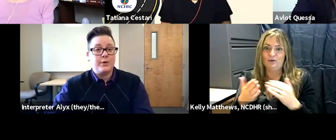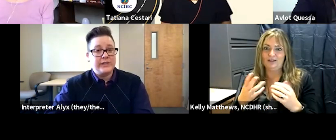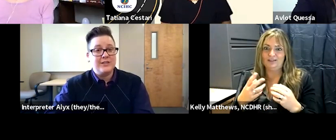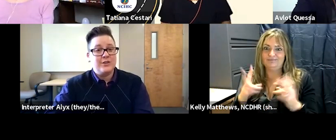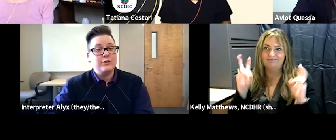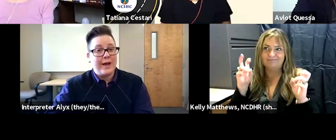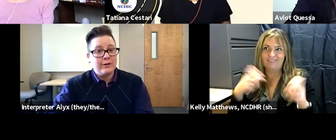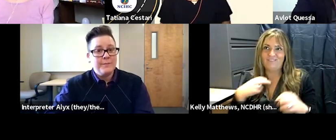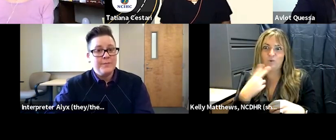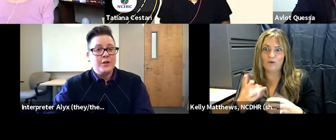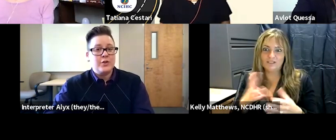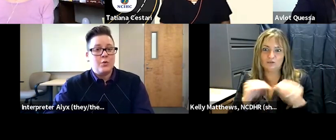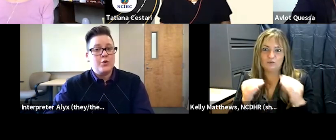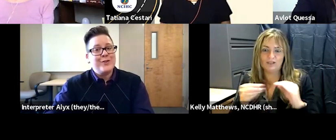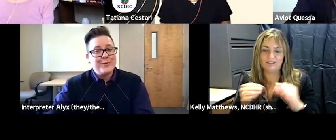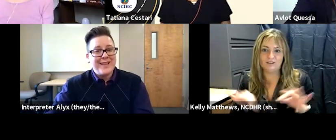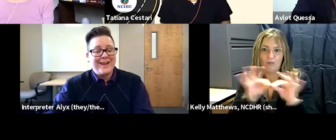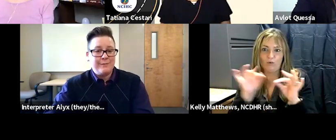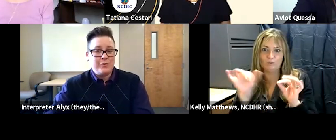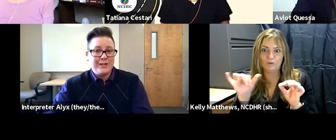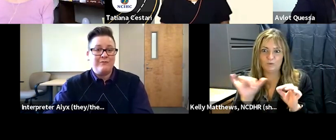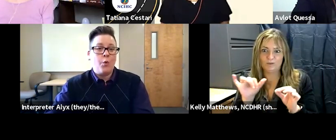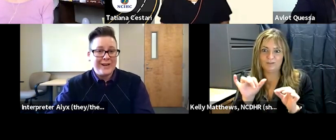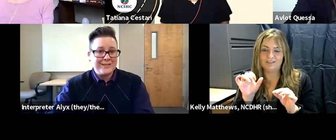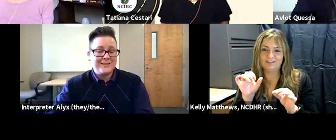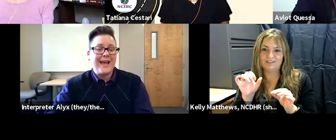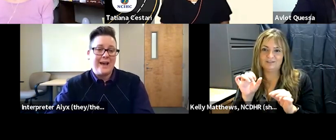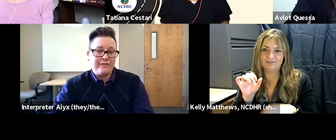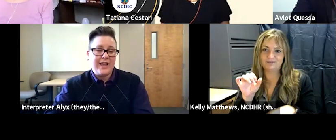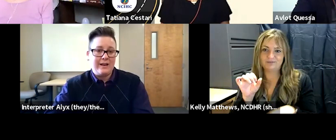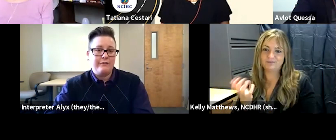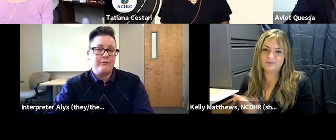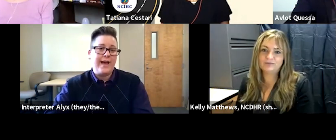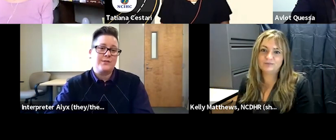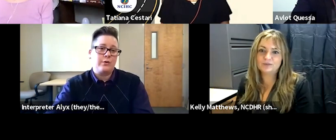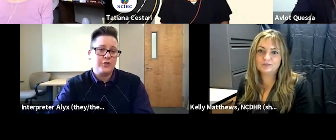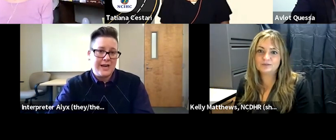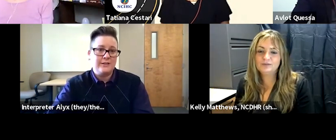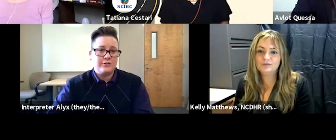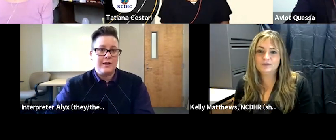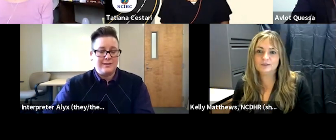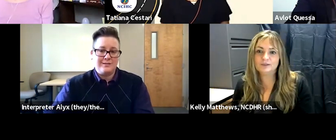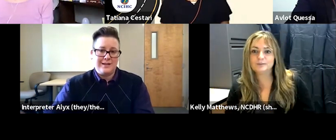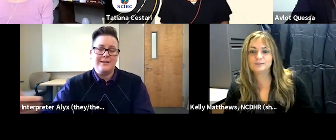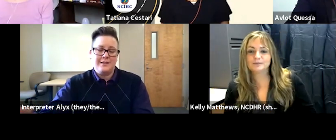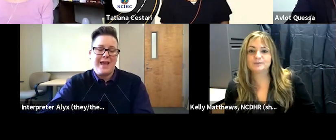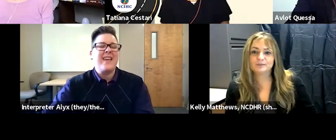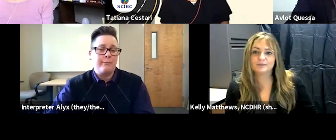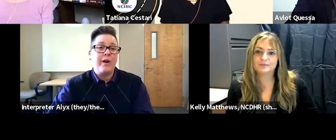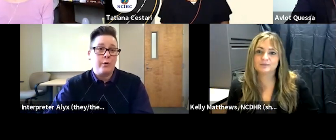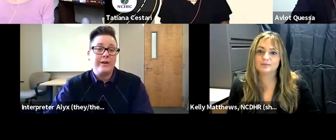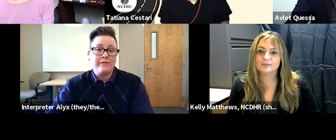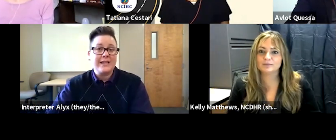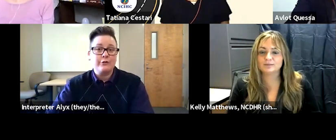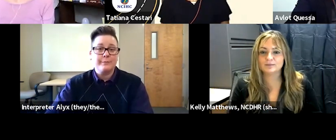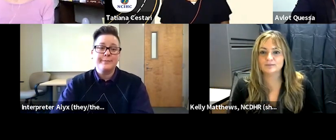that the hospital needs to do the hospital so you can use that community's voice to advocate for that sort of change and and make